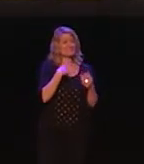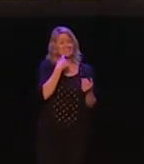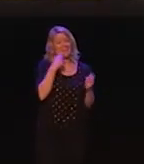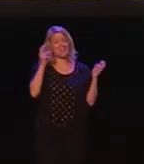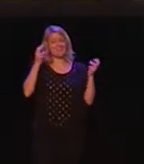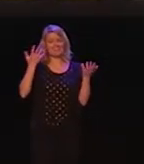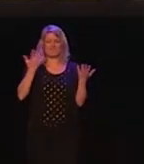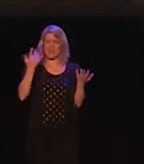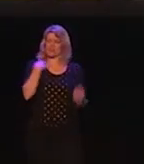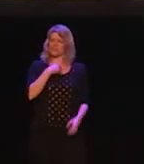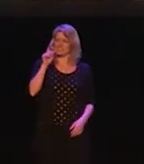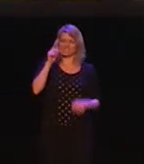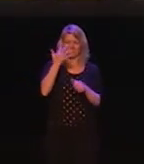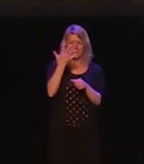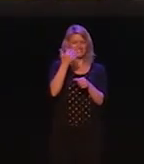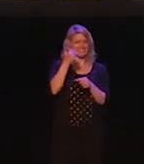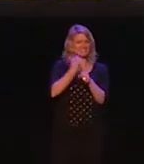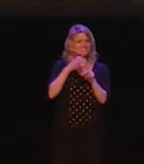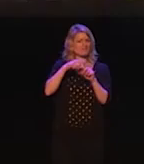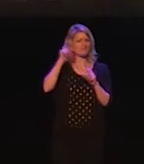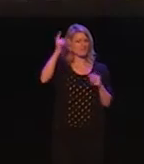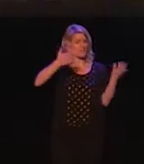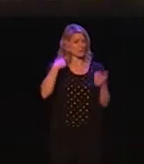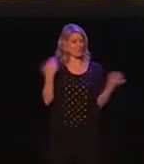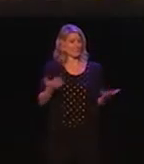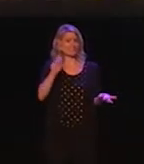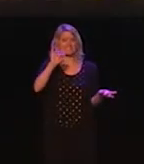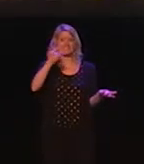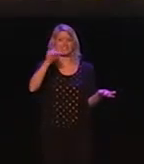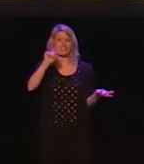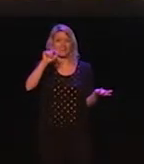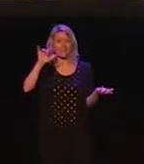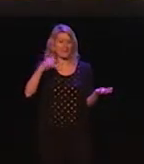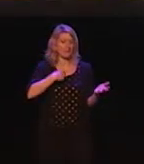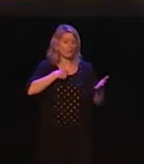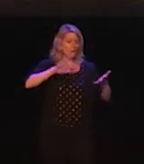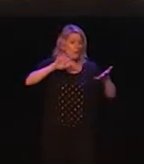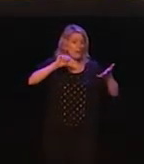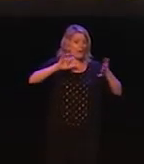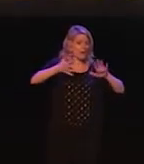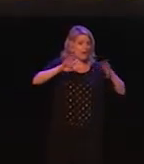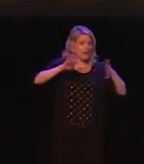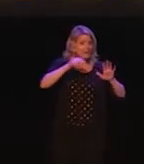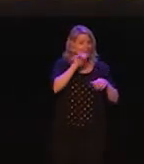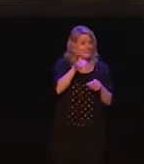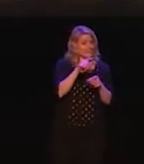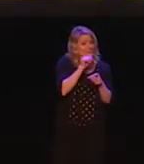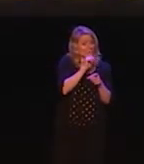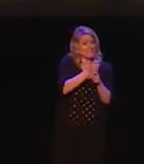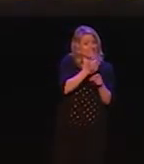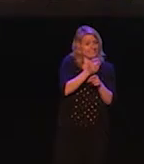Now, at the beginning, I said that I might be here in a digital format in five or ten years,